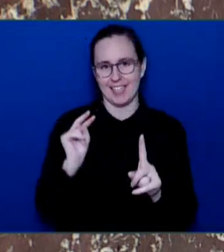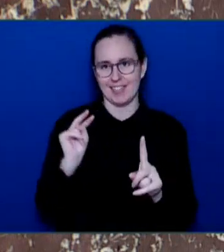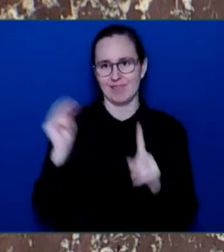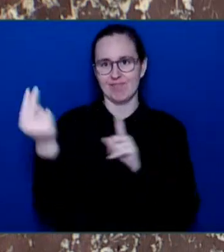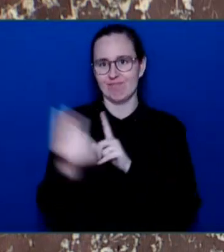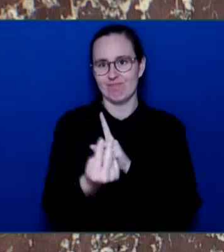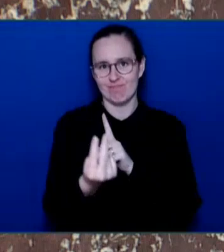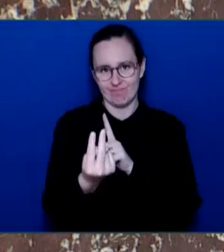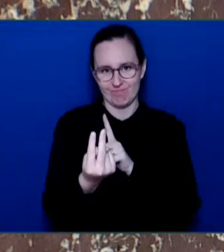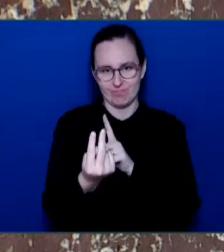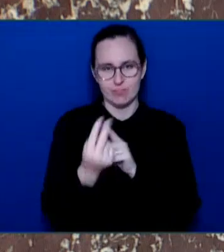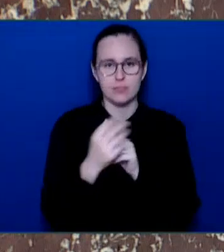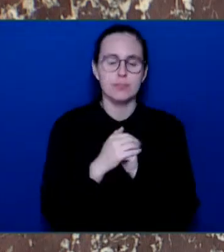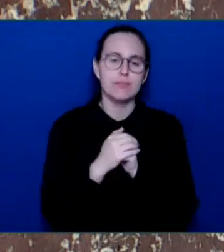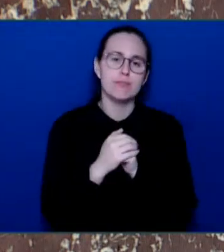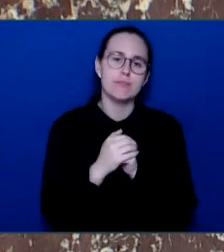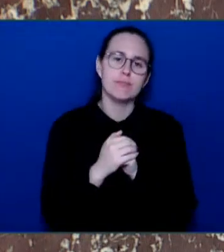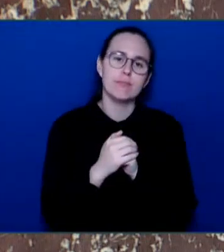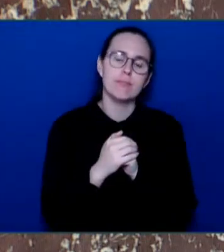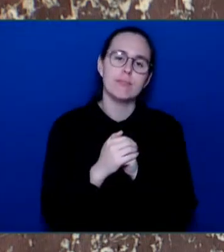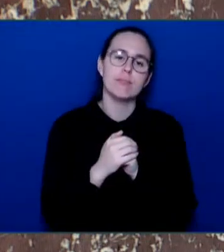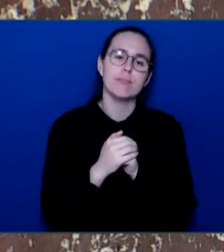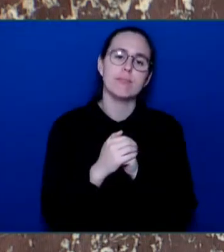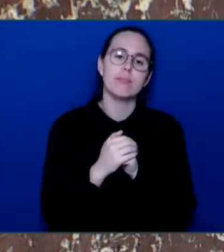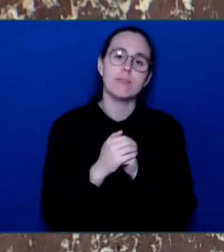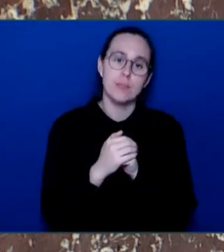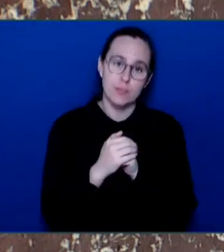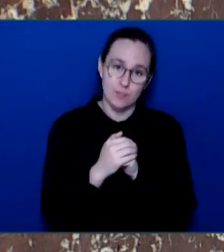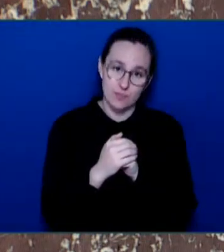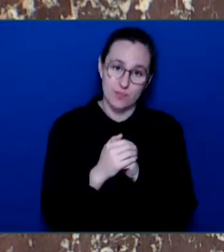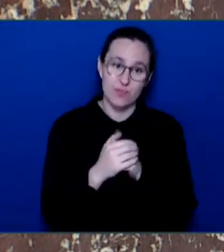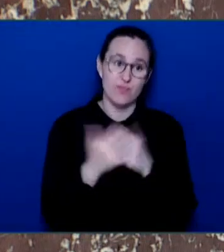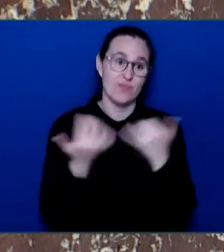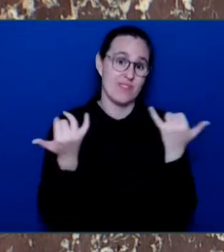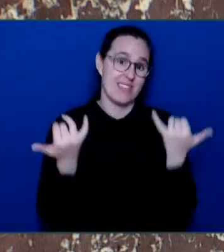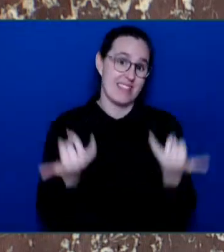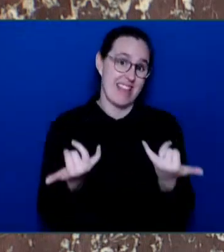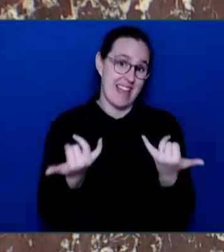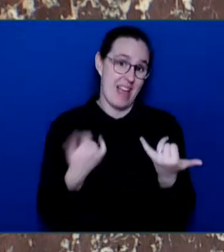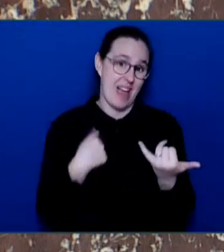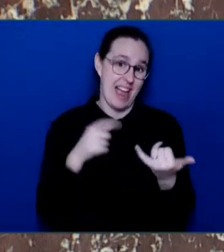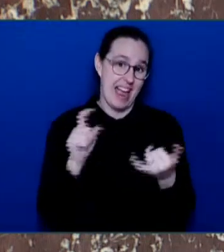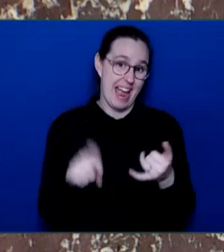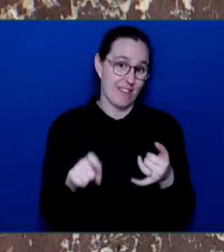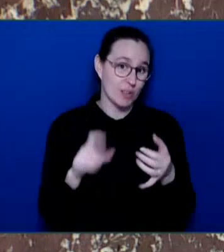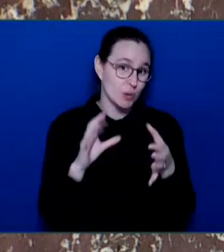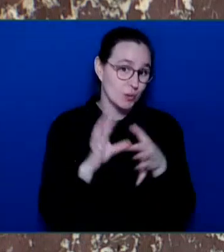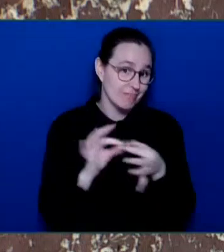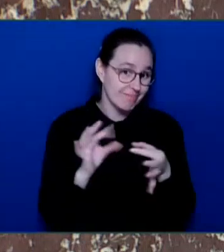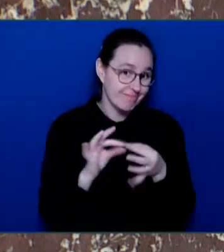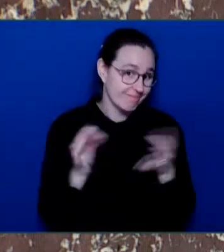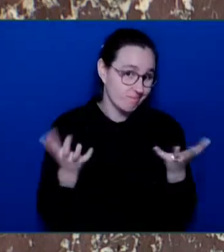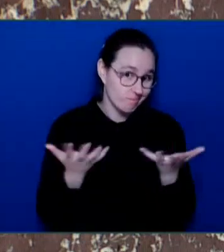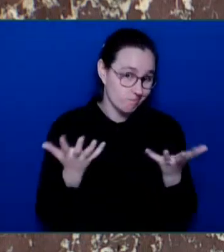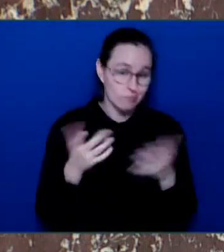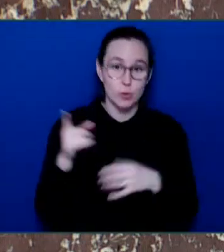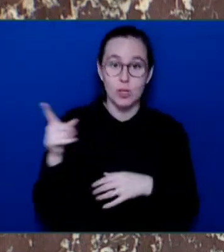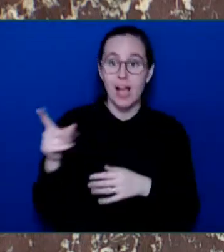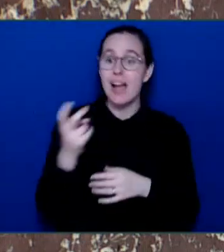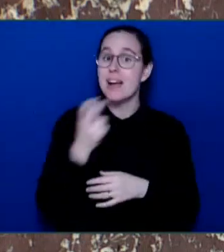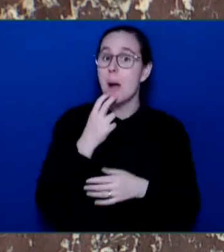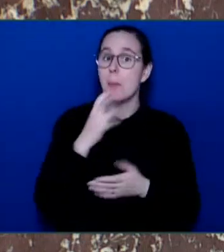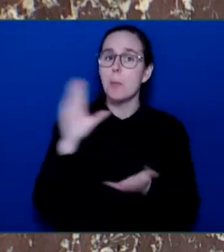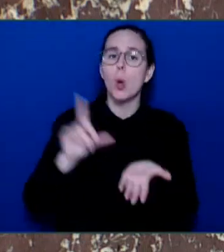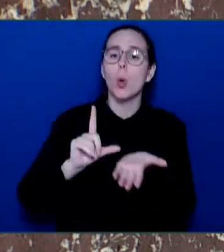Kamloops' last print newspaper. Kamloops this week announced a few days ago that October 25th will be their